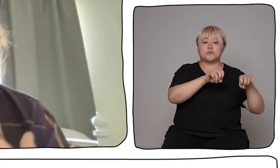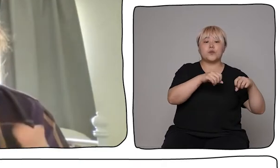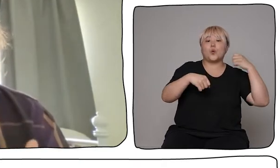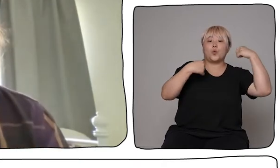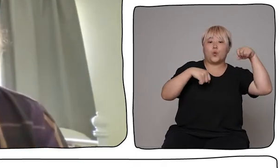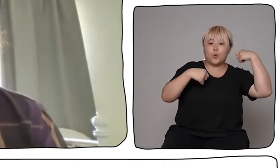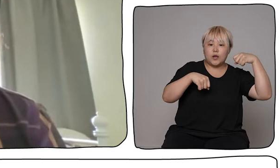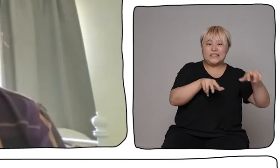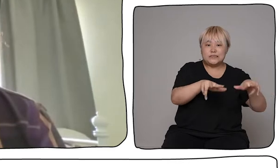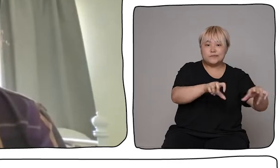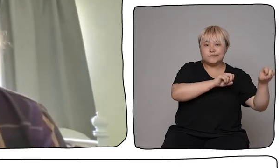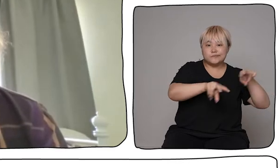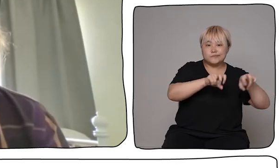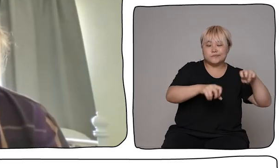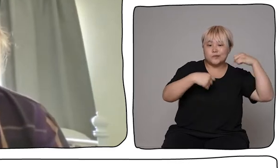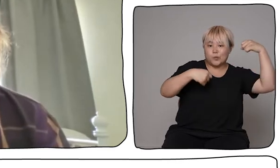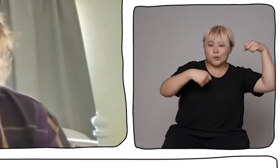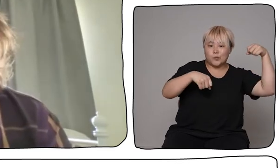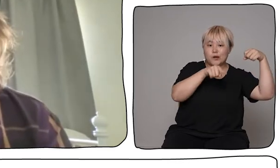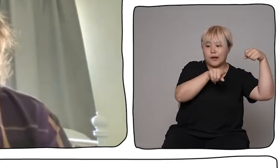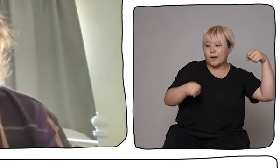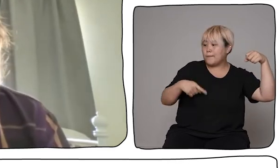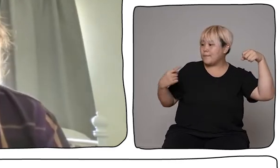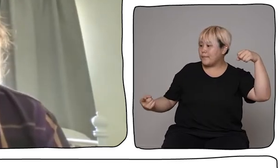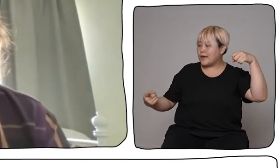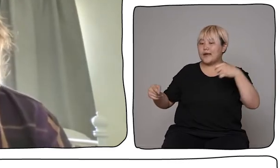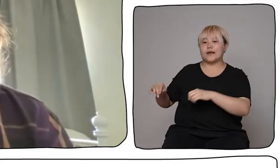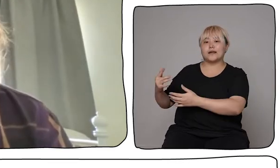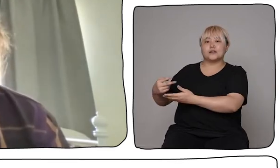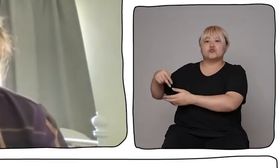performance and the many ways that we could play around with that sort of thing.